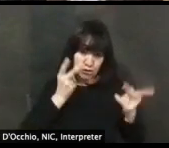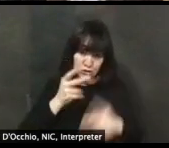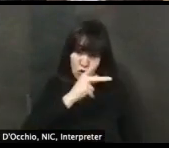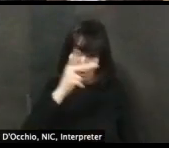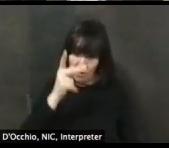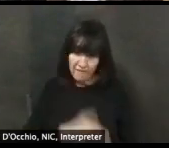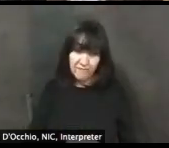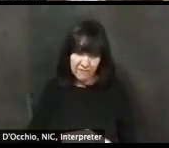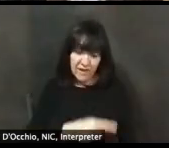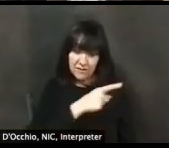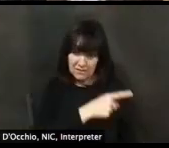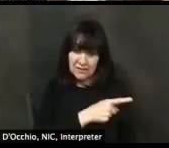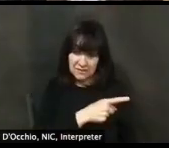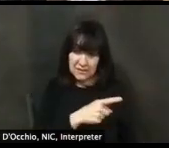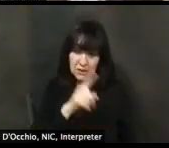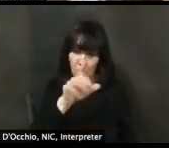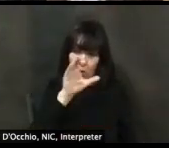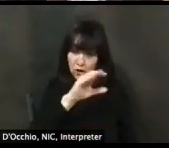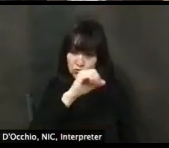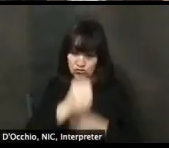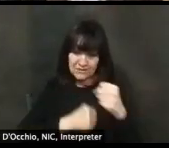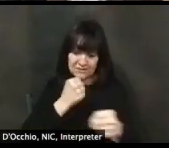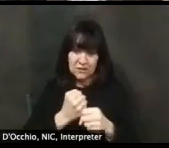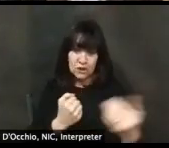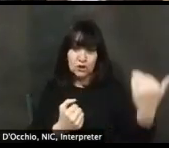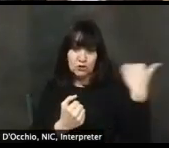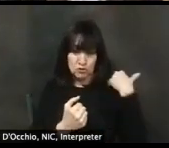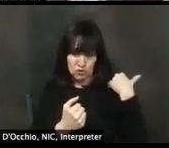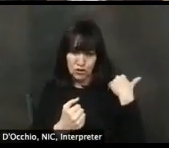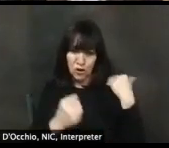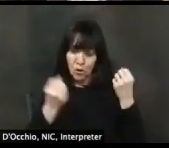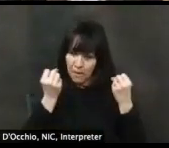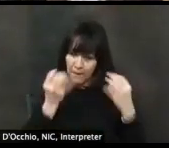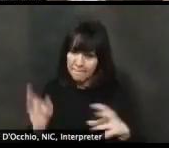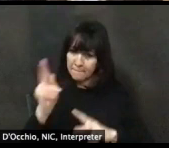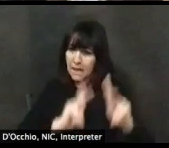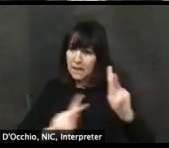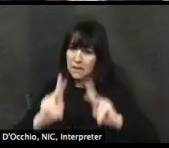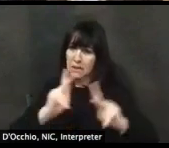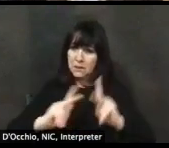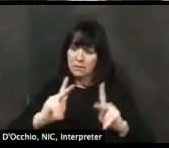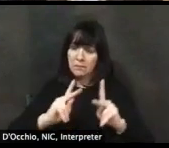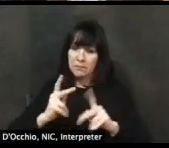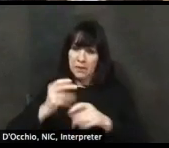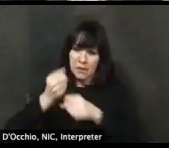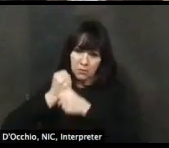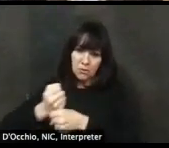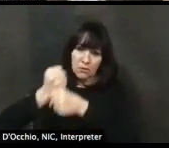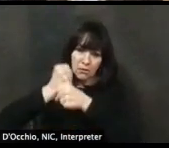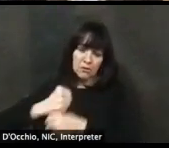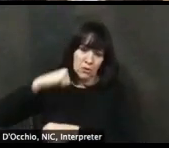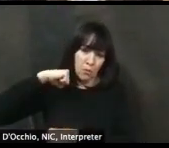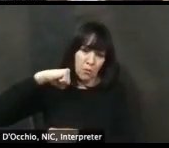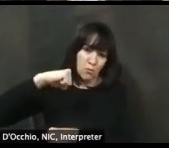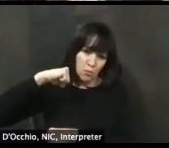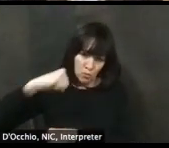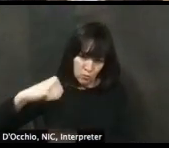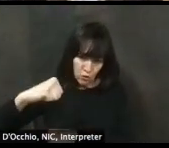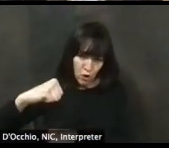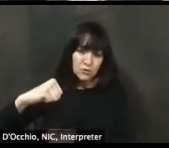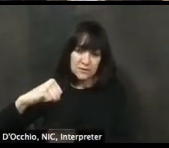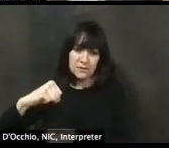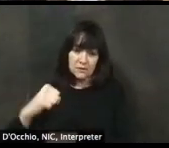ago, what happened, uh, when there were lots of protests and issues occurring on the street, we had more death when people didn't